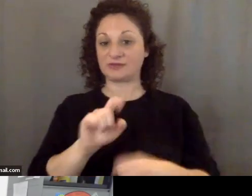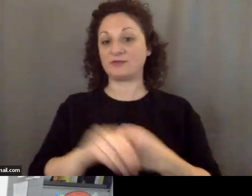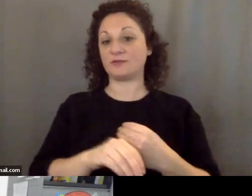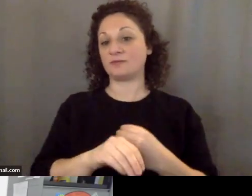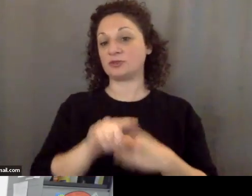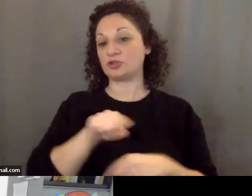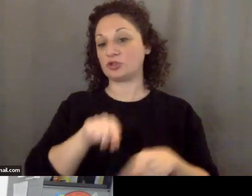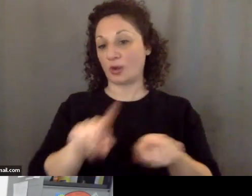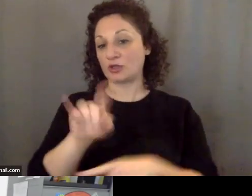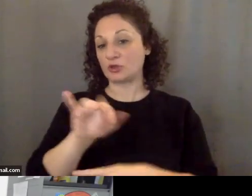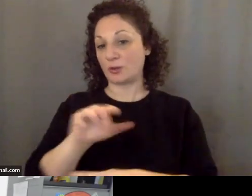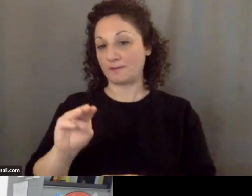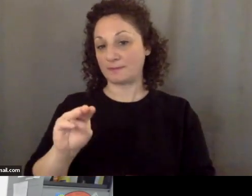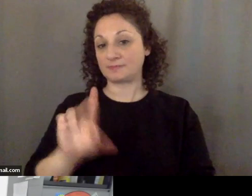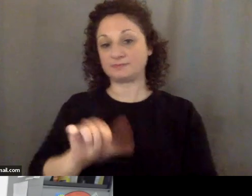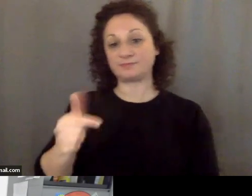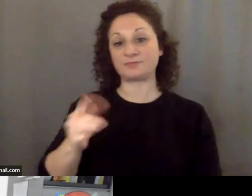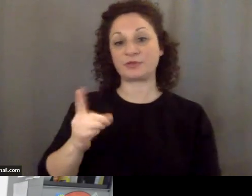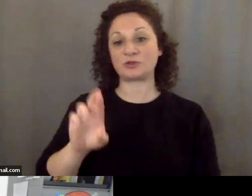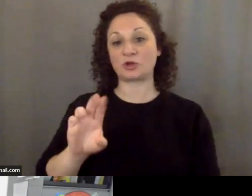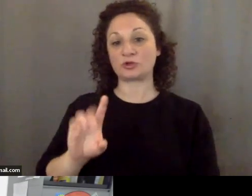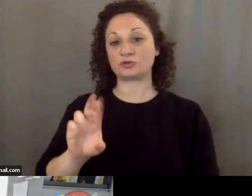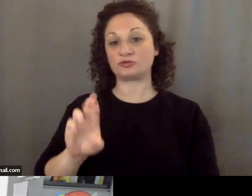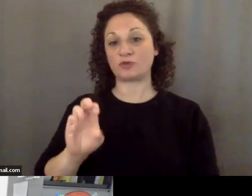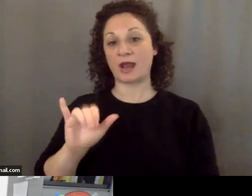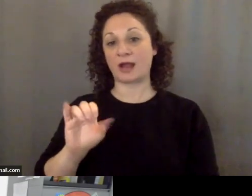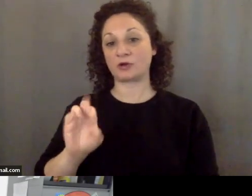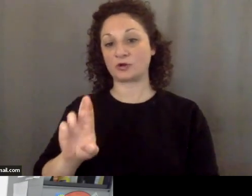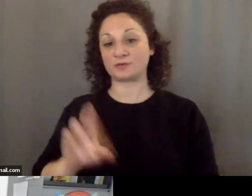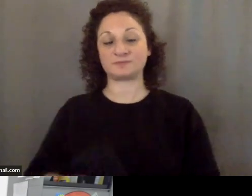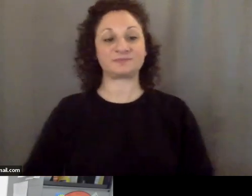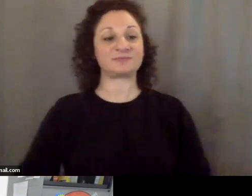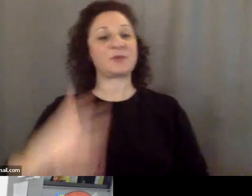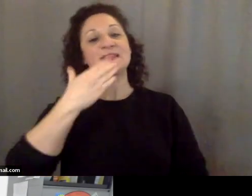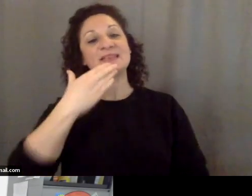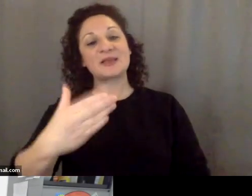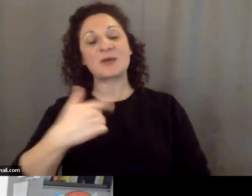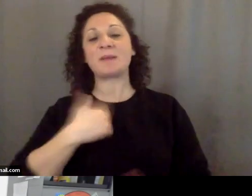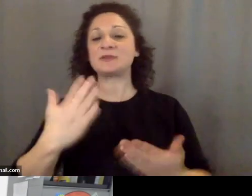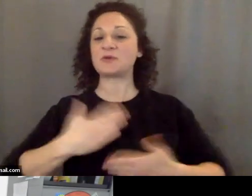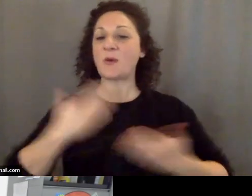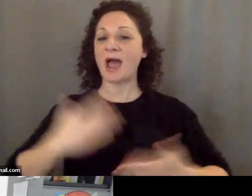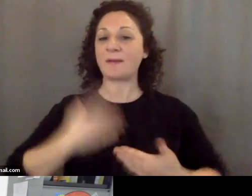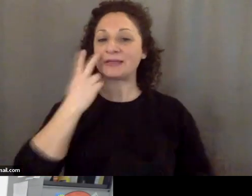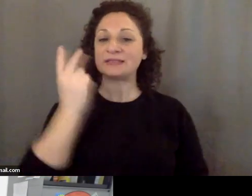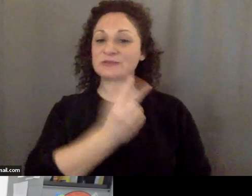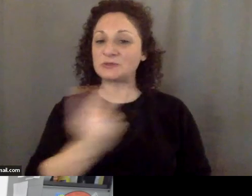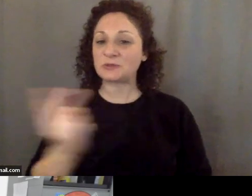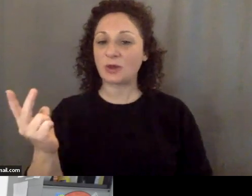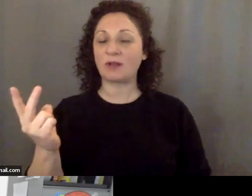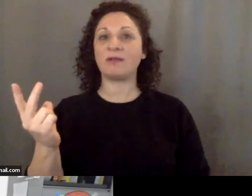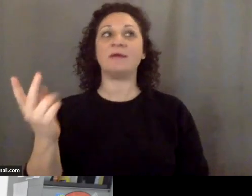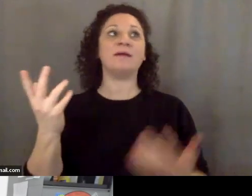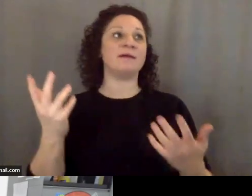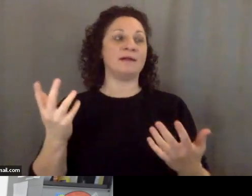Dr. Dreyer, the floor is yours. Thank you. Well, I'm so happy to see you all after. I mean,